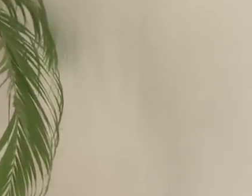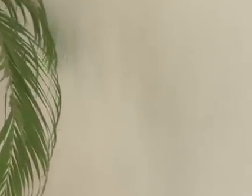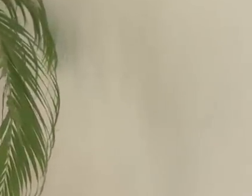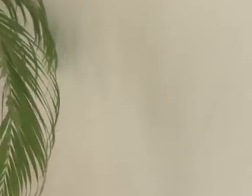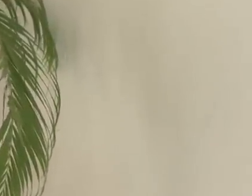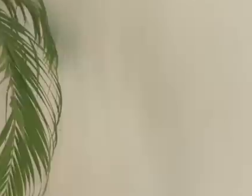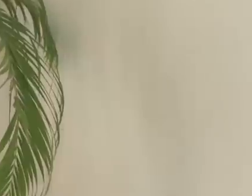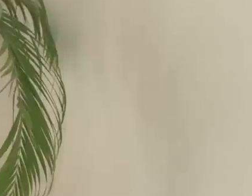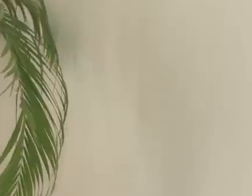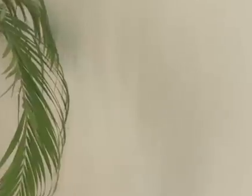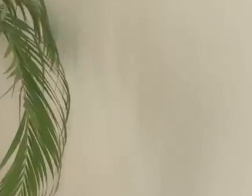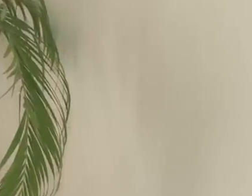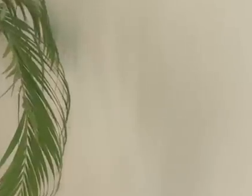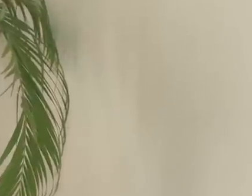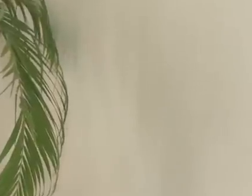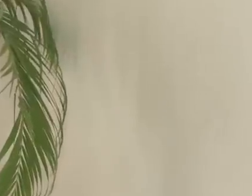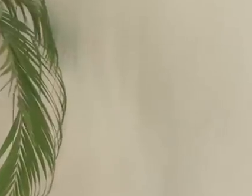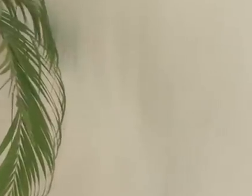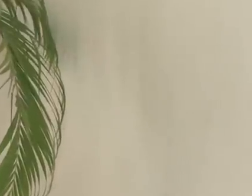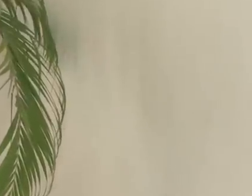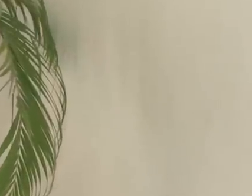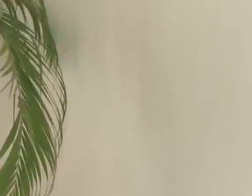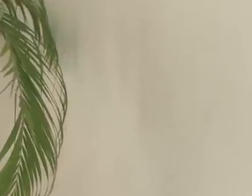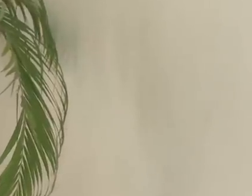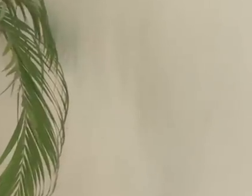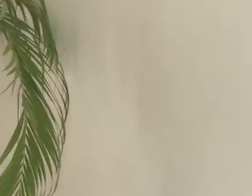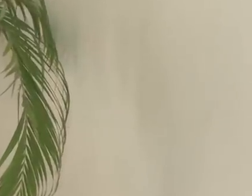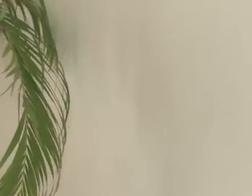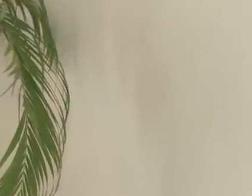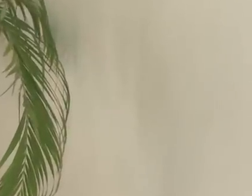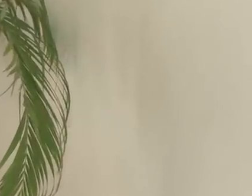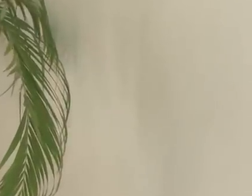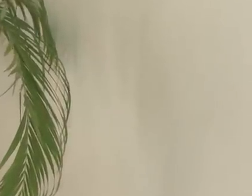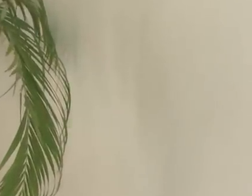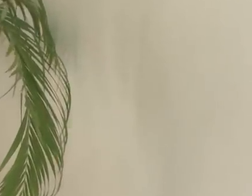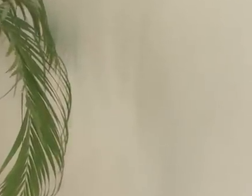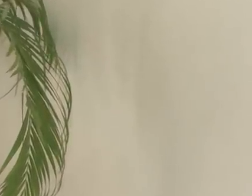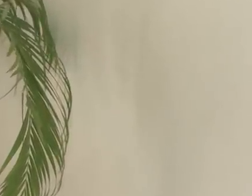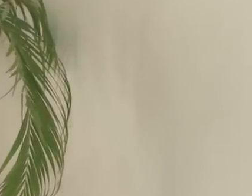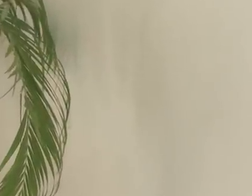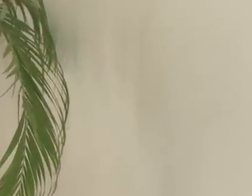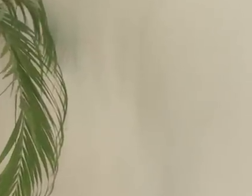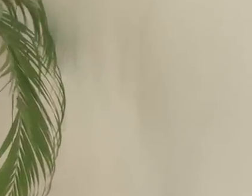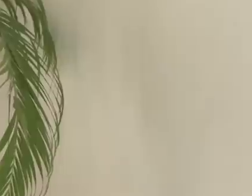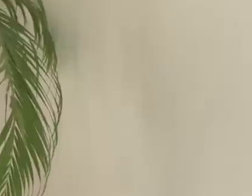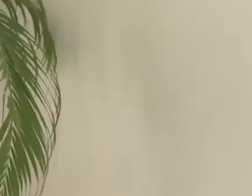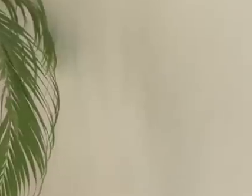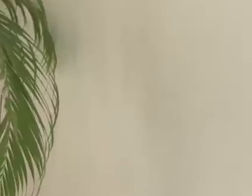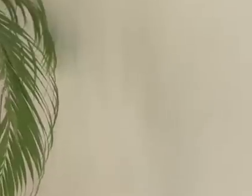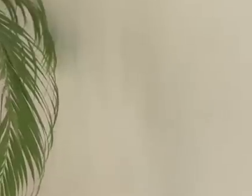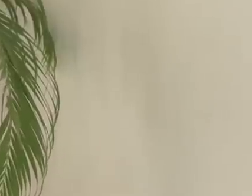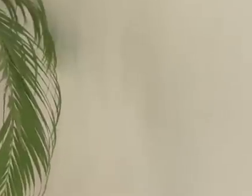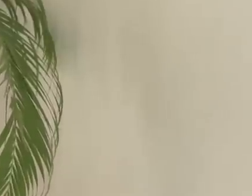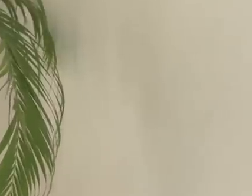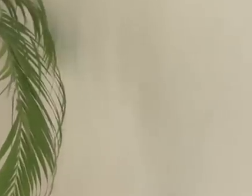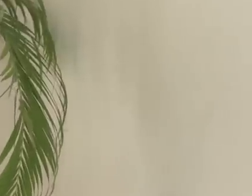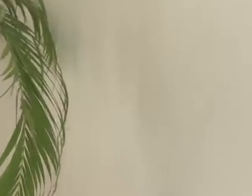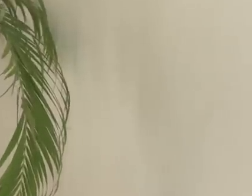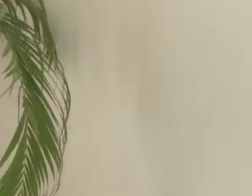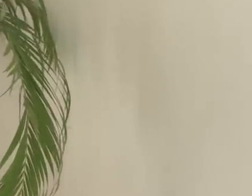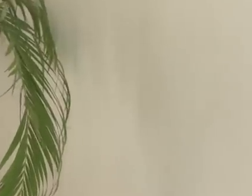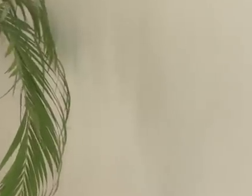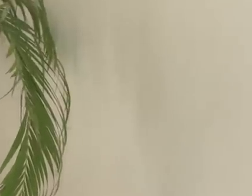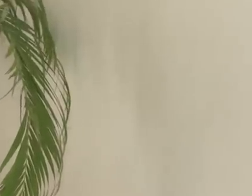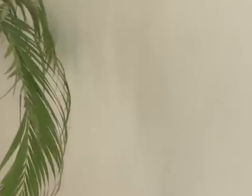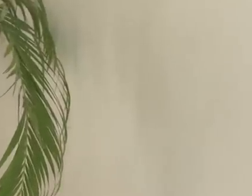Dr. Kenneth Connell shared with me about hurricanes. People, if a hurricane is coming, everybody